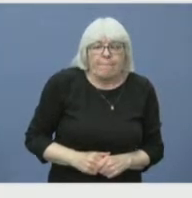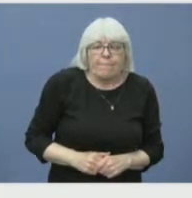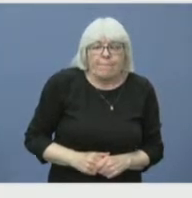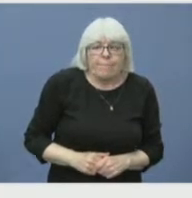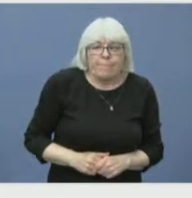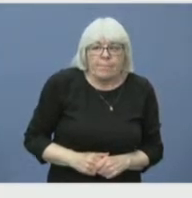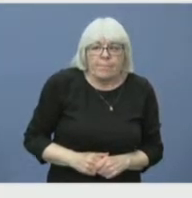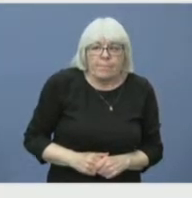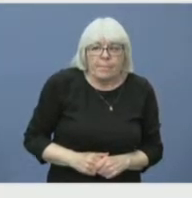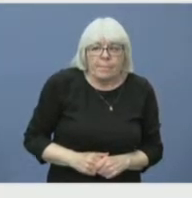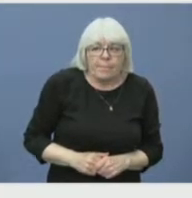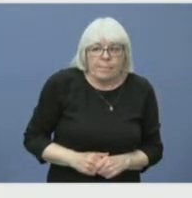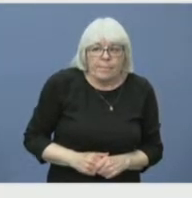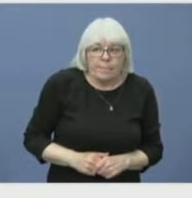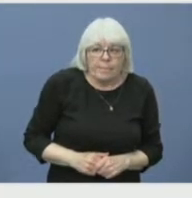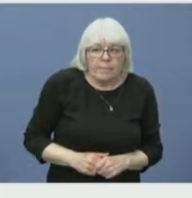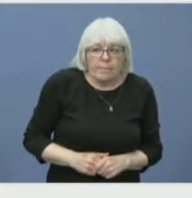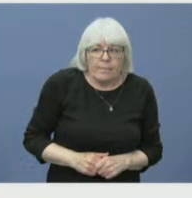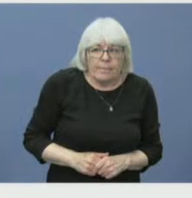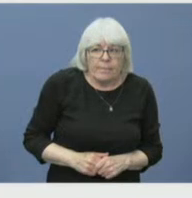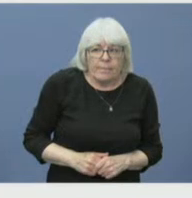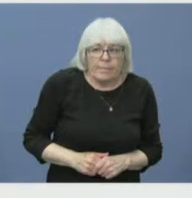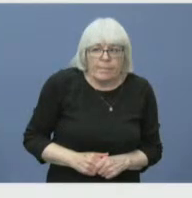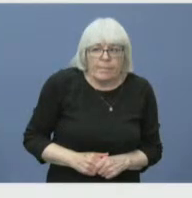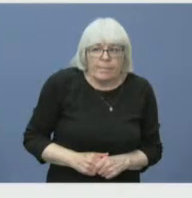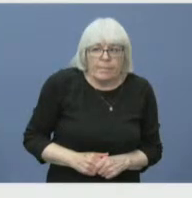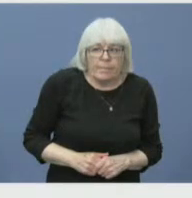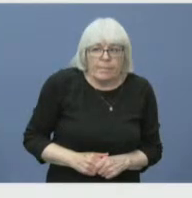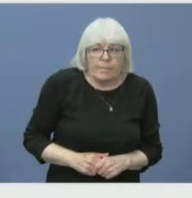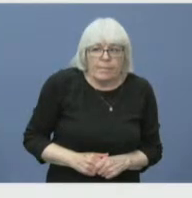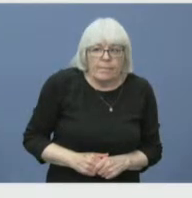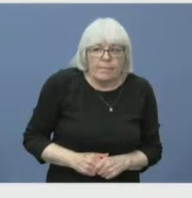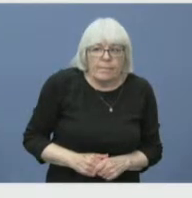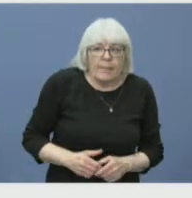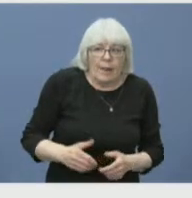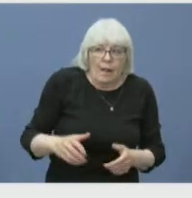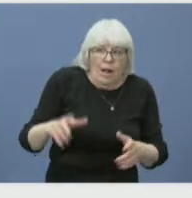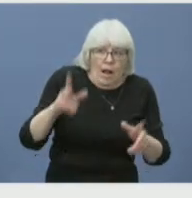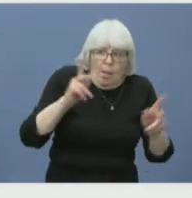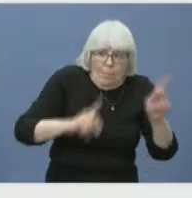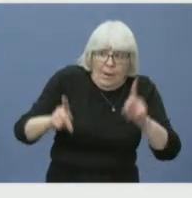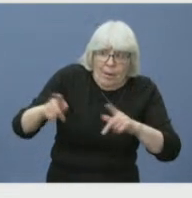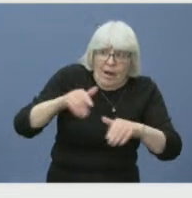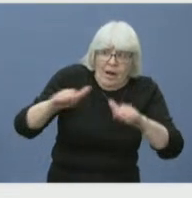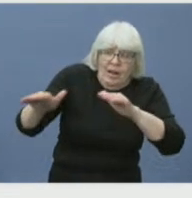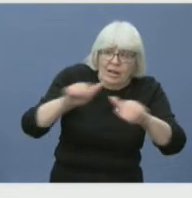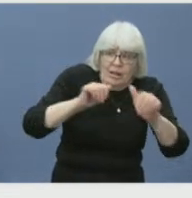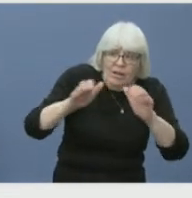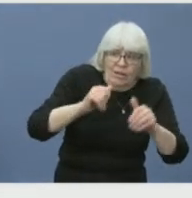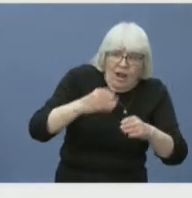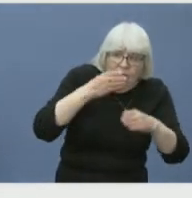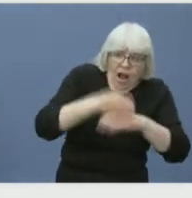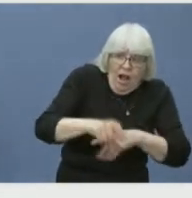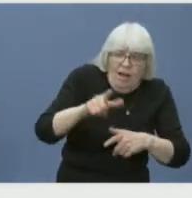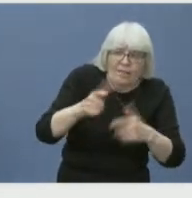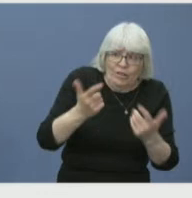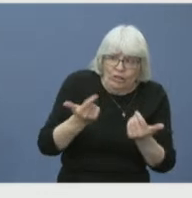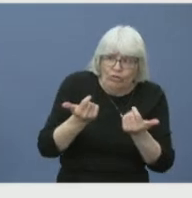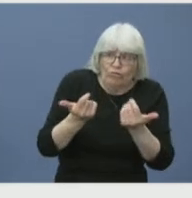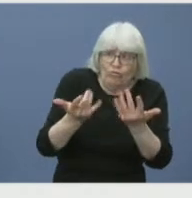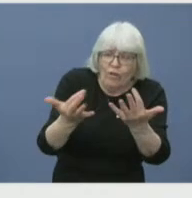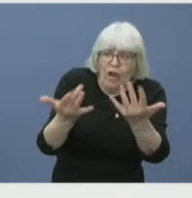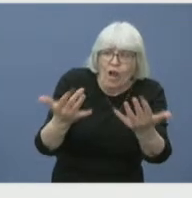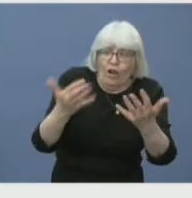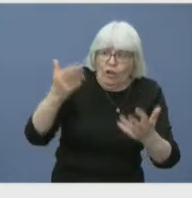started from electricity since the evacuation? No, there have not. So anytime we've turned back on the power with